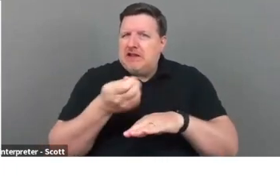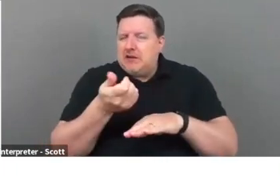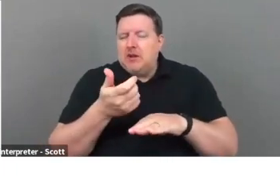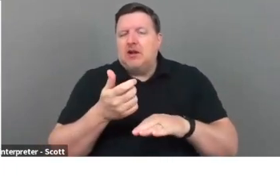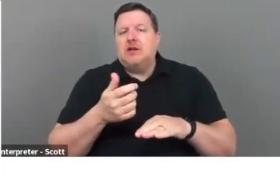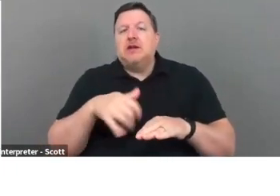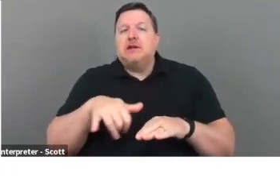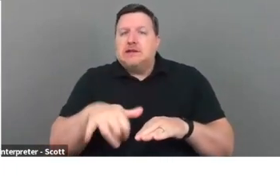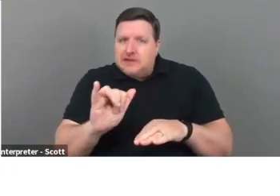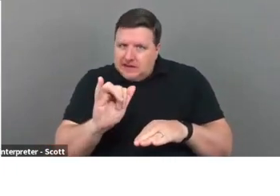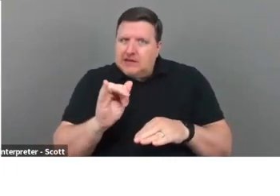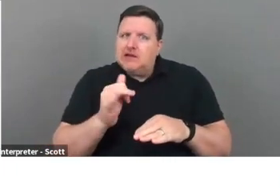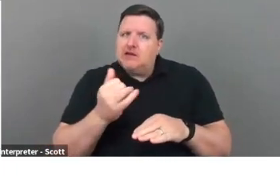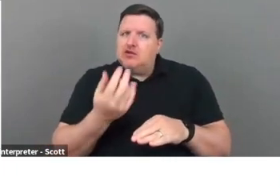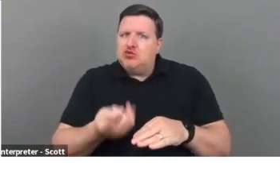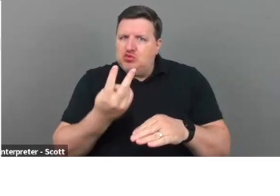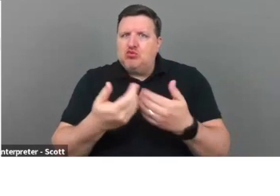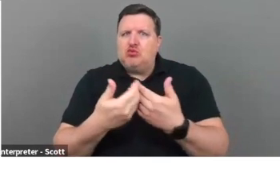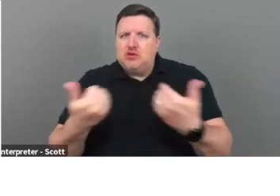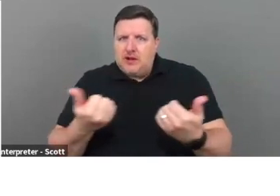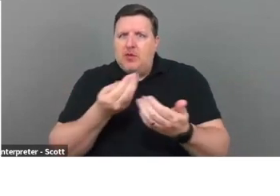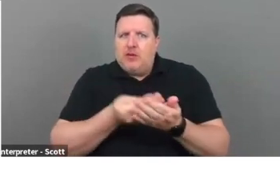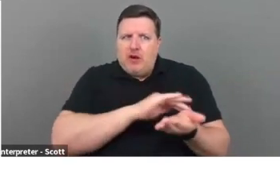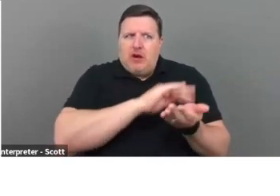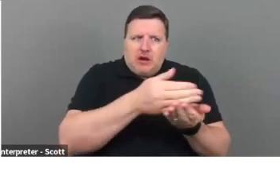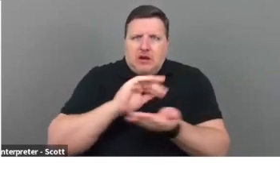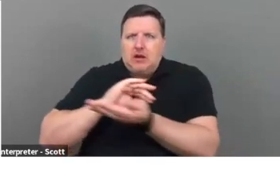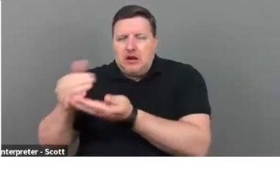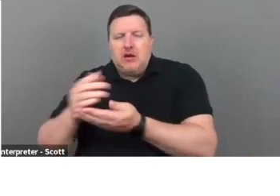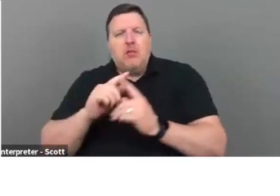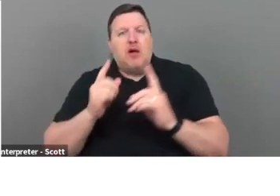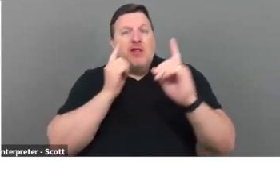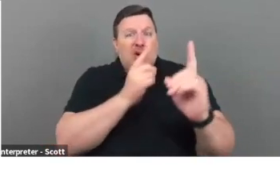two separate buckets, but their goals can be more aligned.